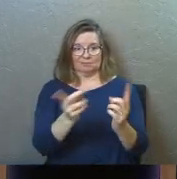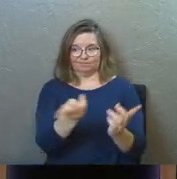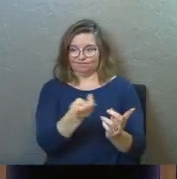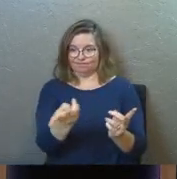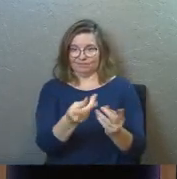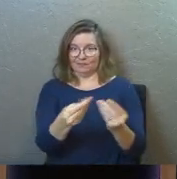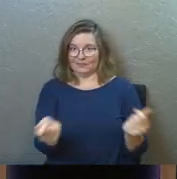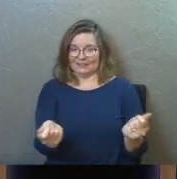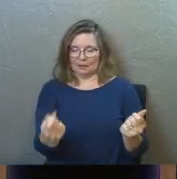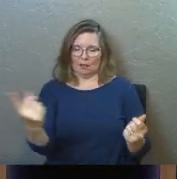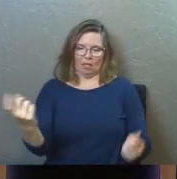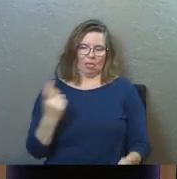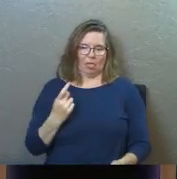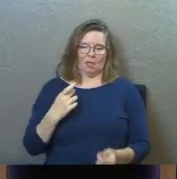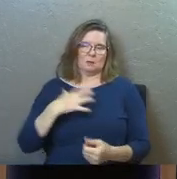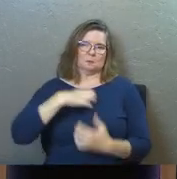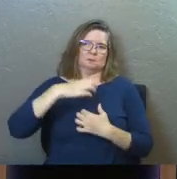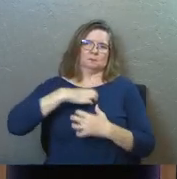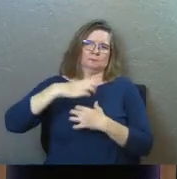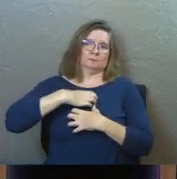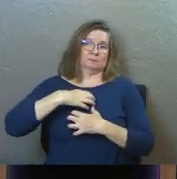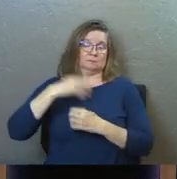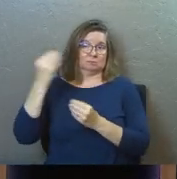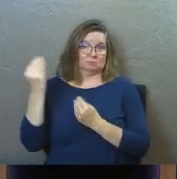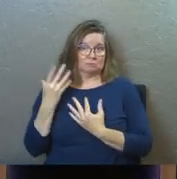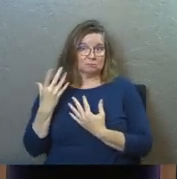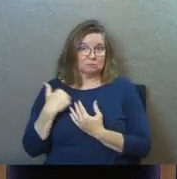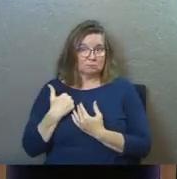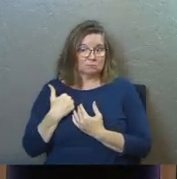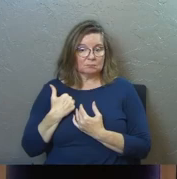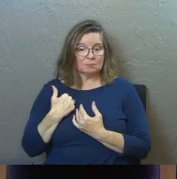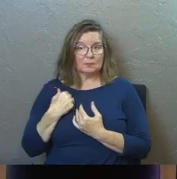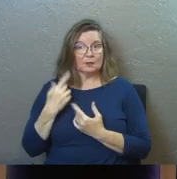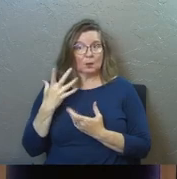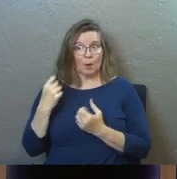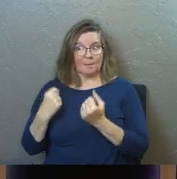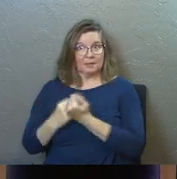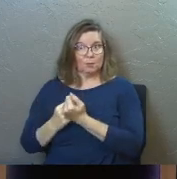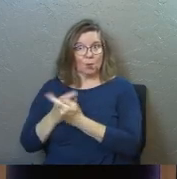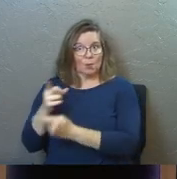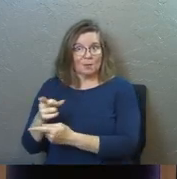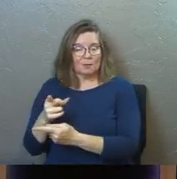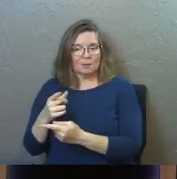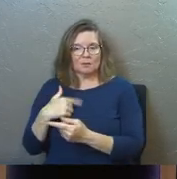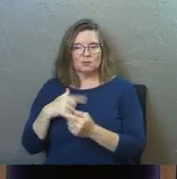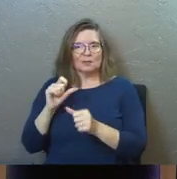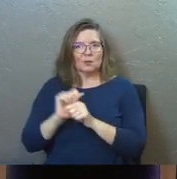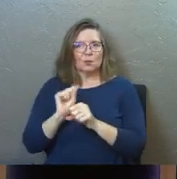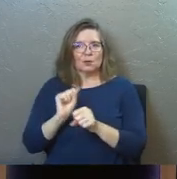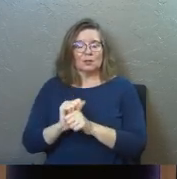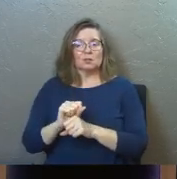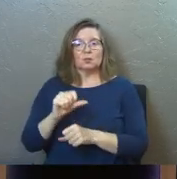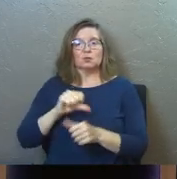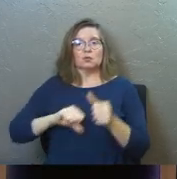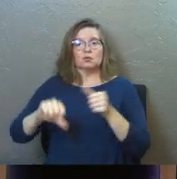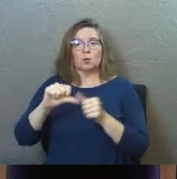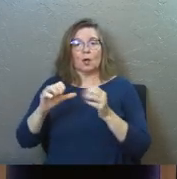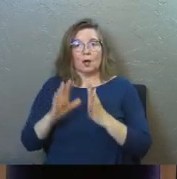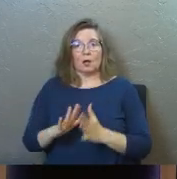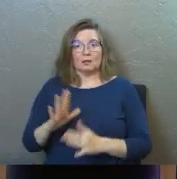support him, even though I can't fix the problem, yes, because this is the way that it works, there's a sociologist back in the